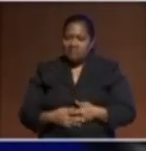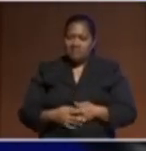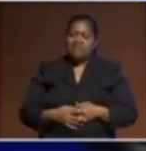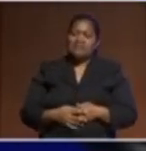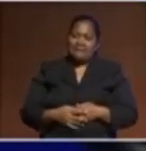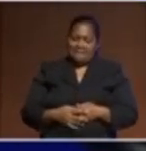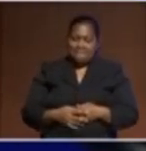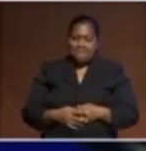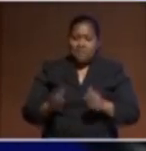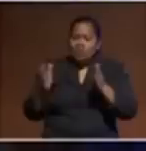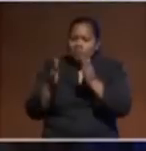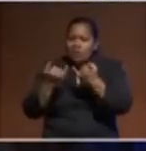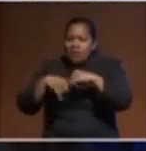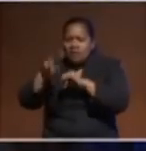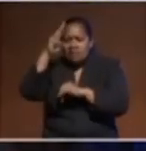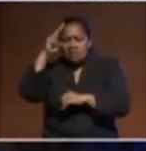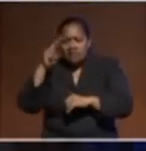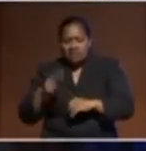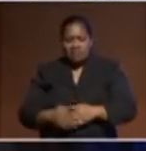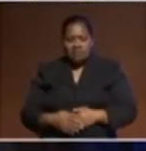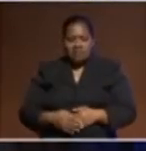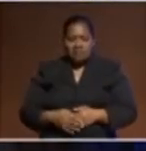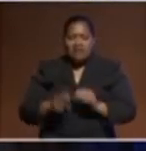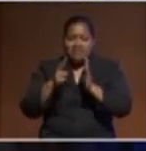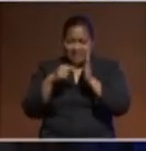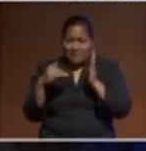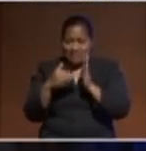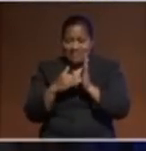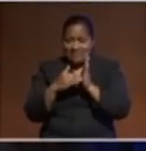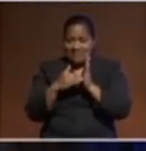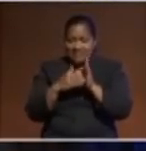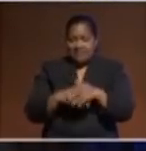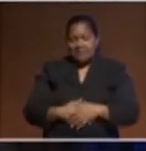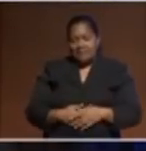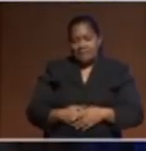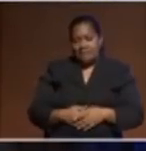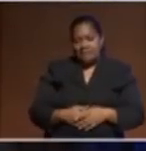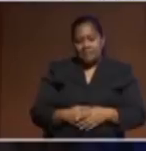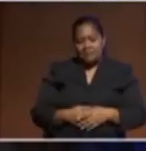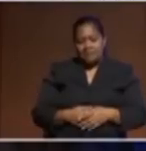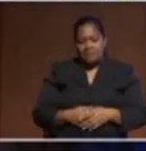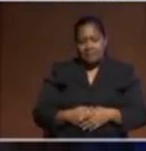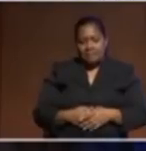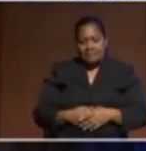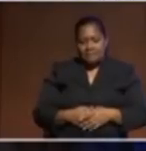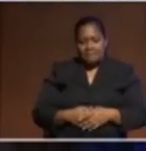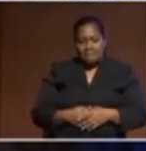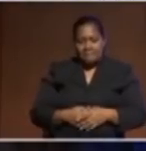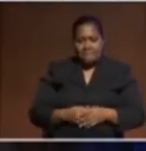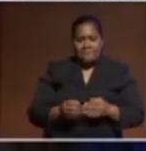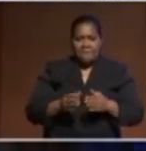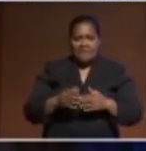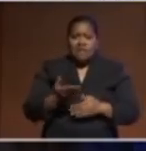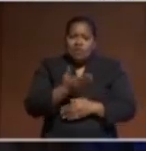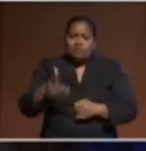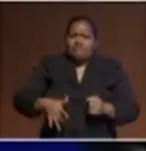island nation, which New Zealand considers itself to be, when you are feeling the consequences of the